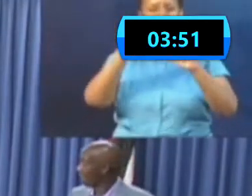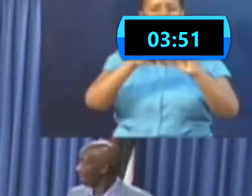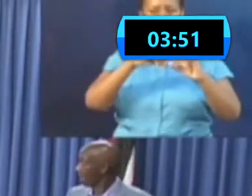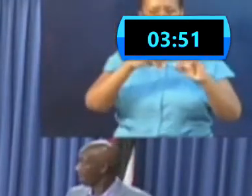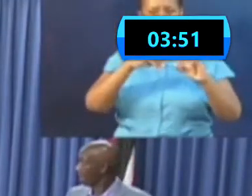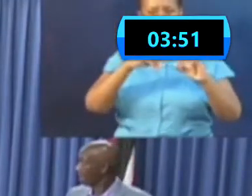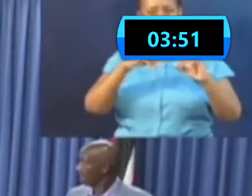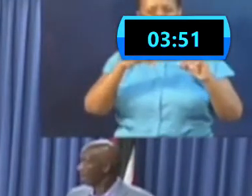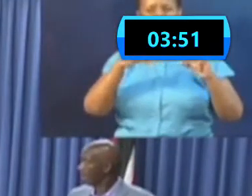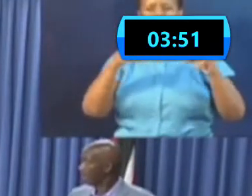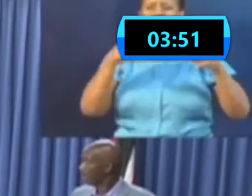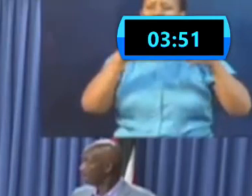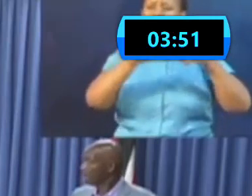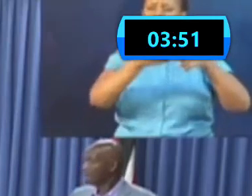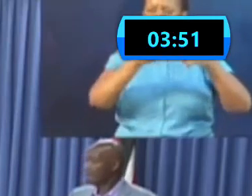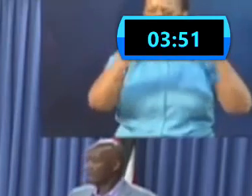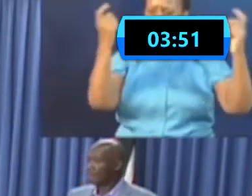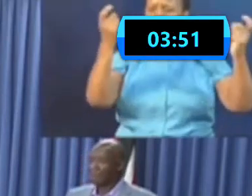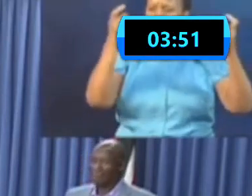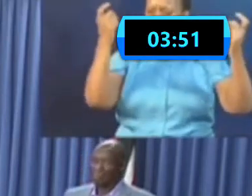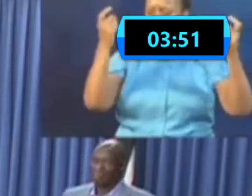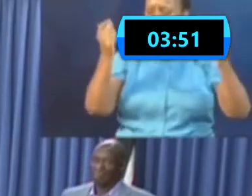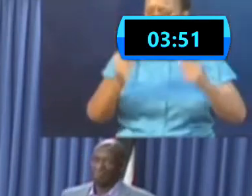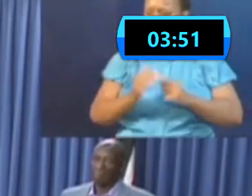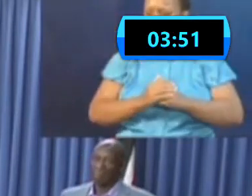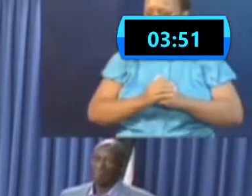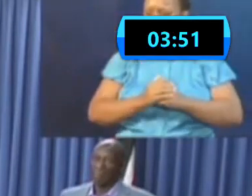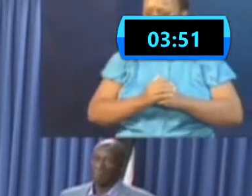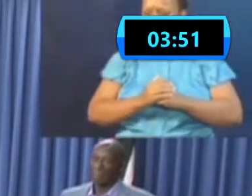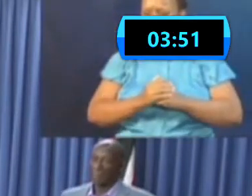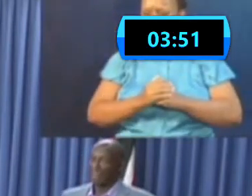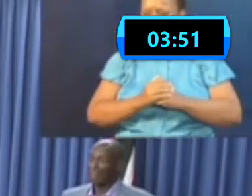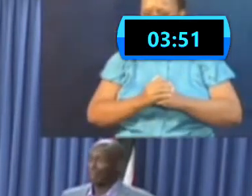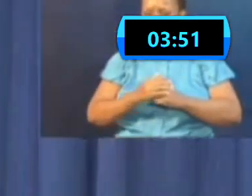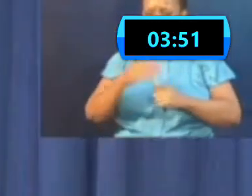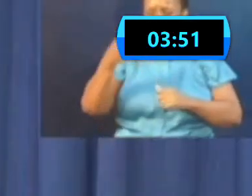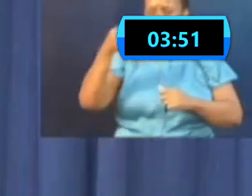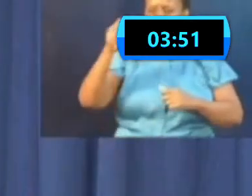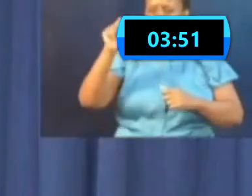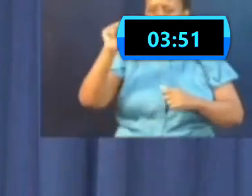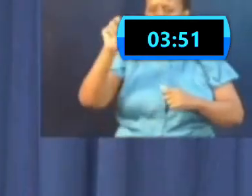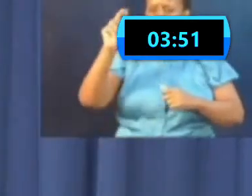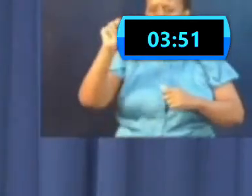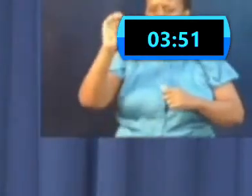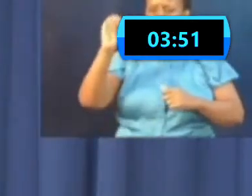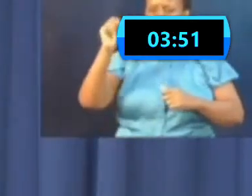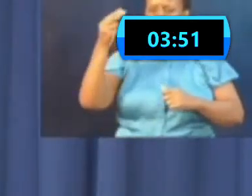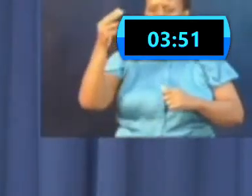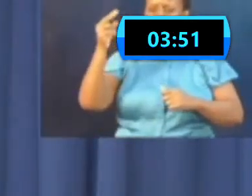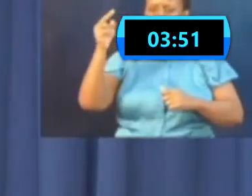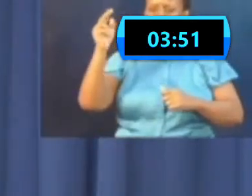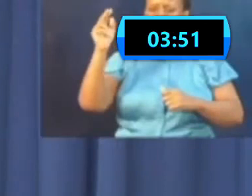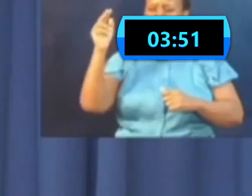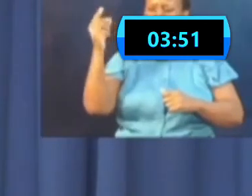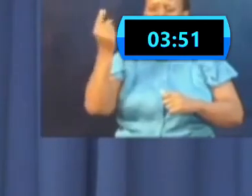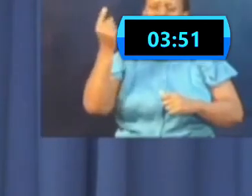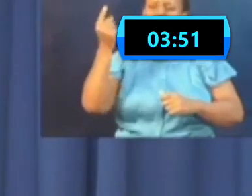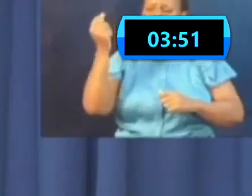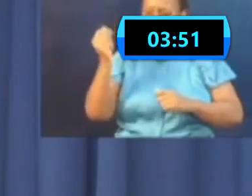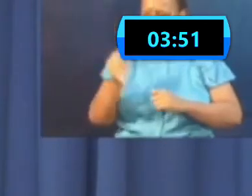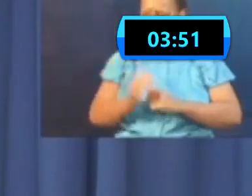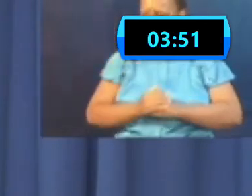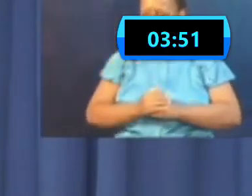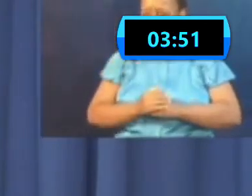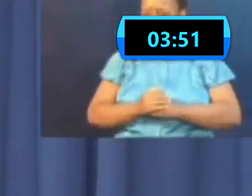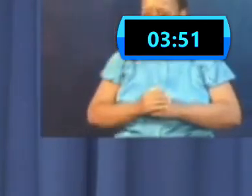We had Eid during the pandemic. We had no gatherings. You had Easter. You had Corpus